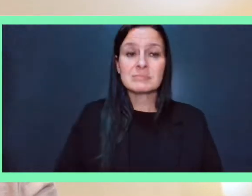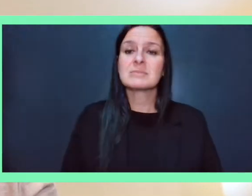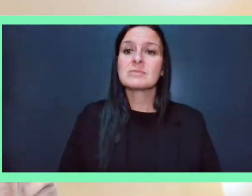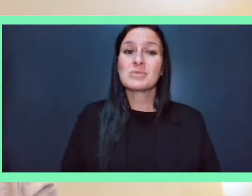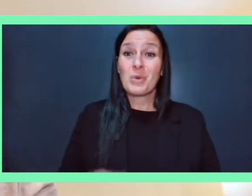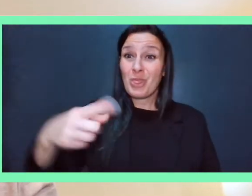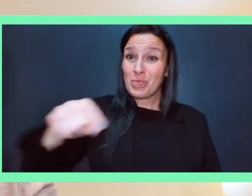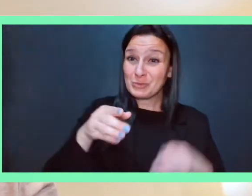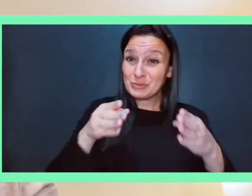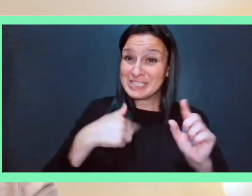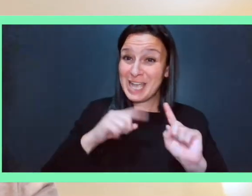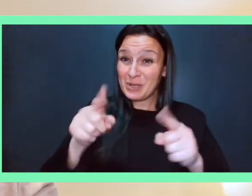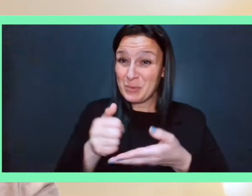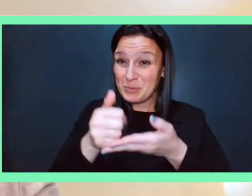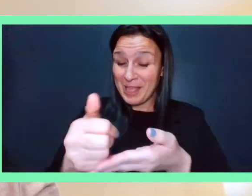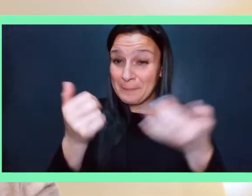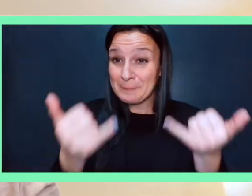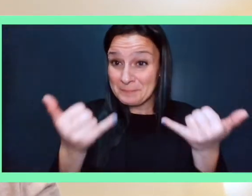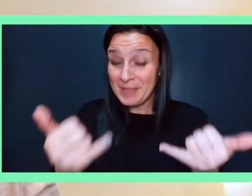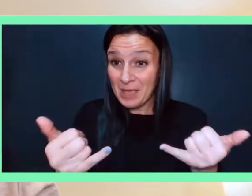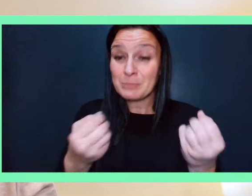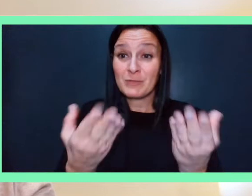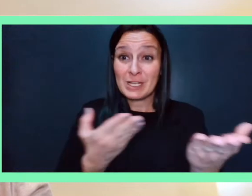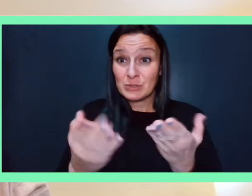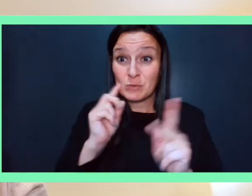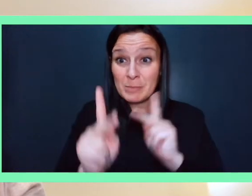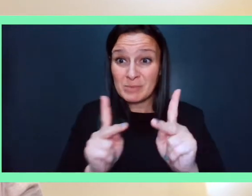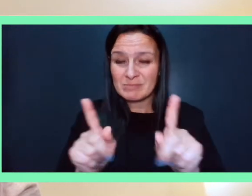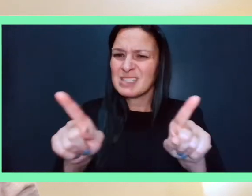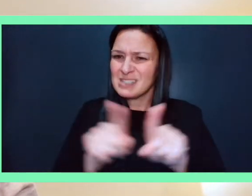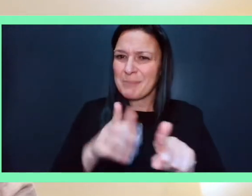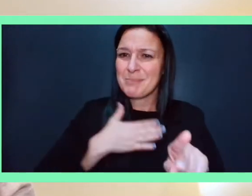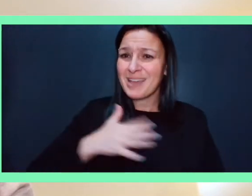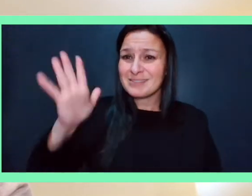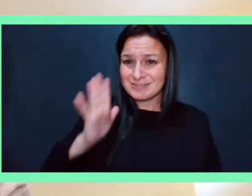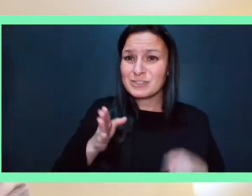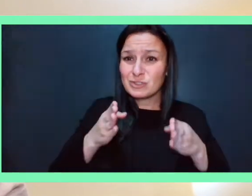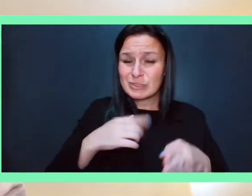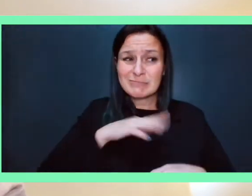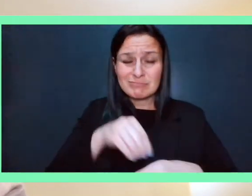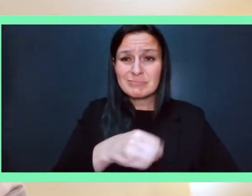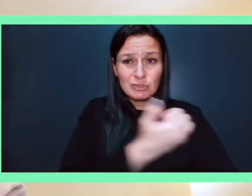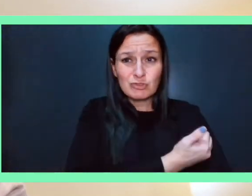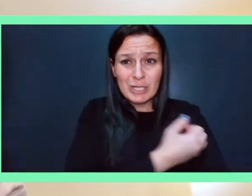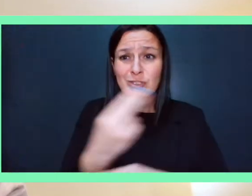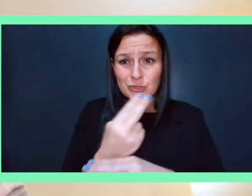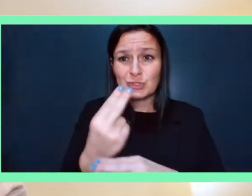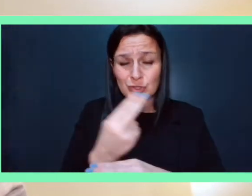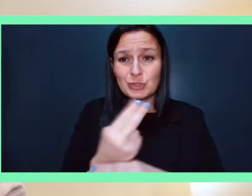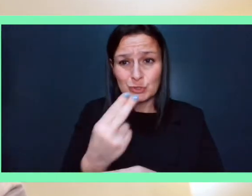very streets that I walk on to help and serve people are the very same streets that I walked on when I was in the streets and